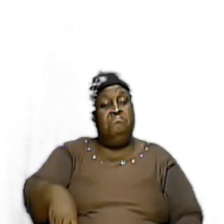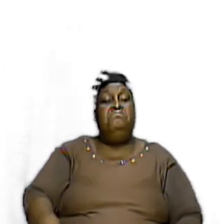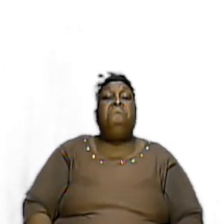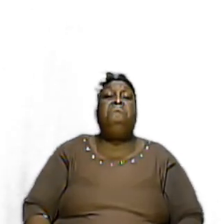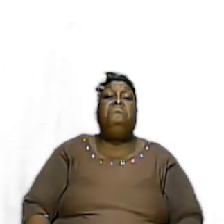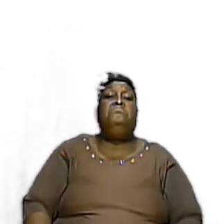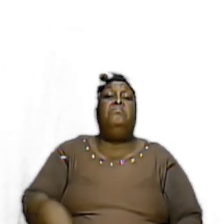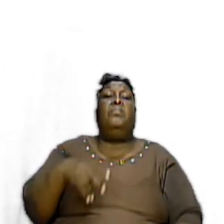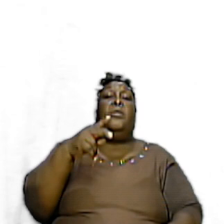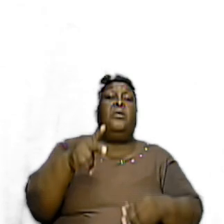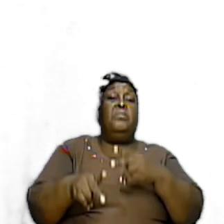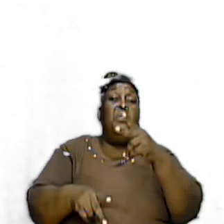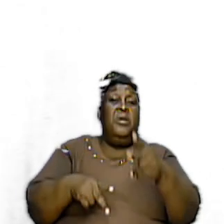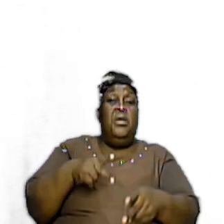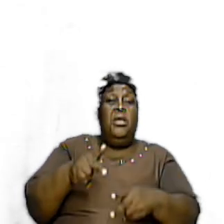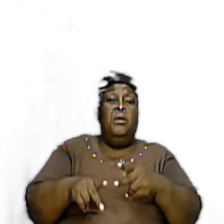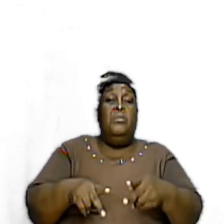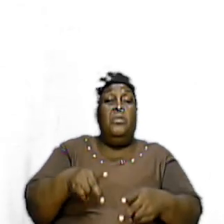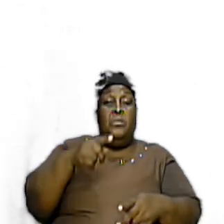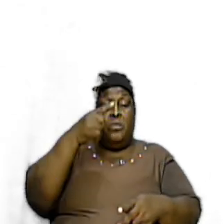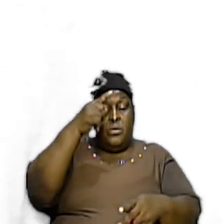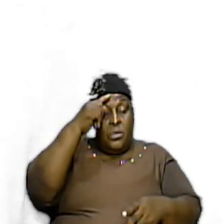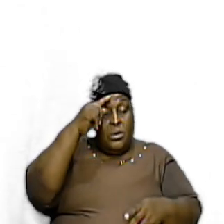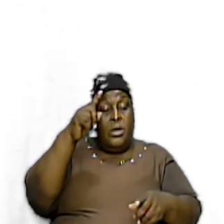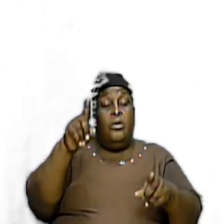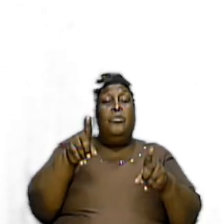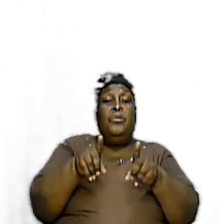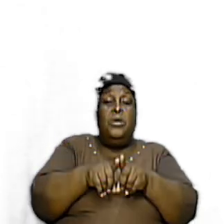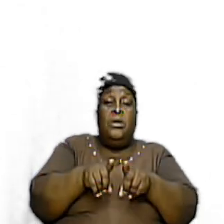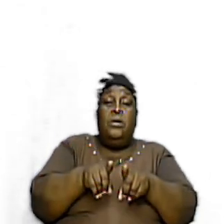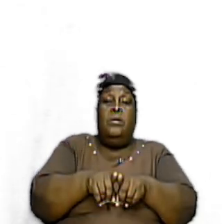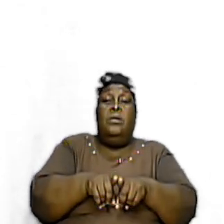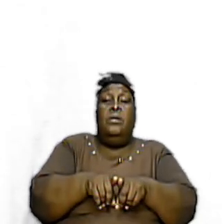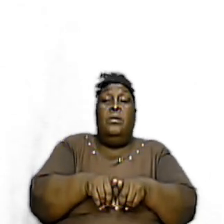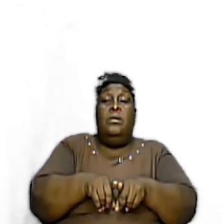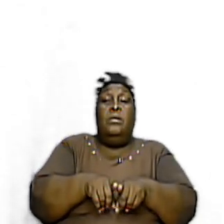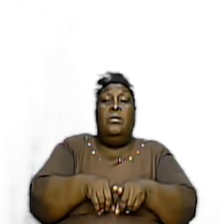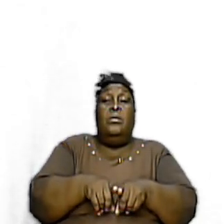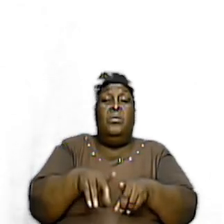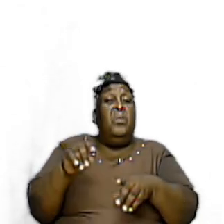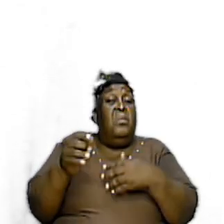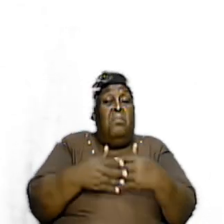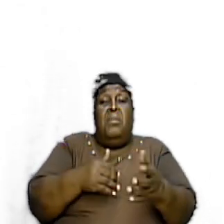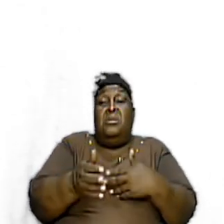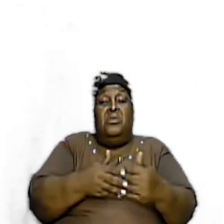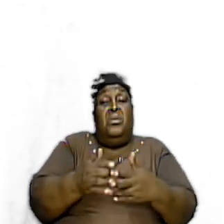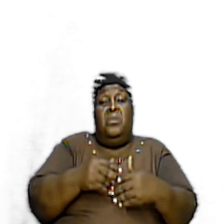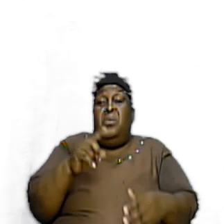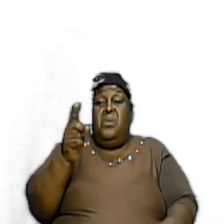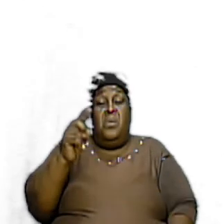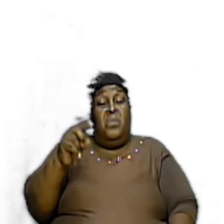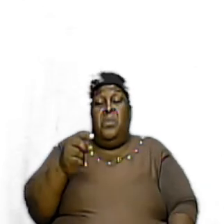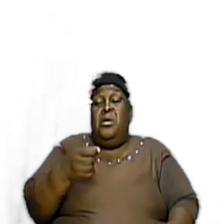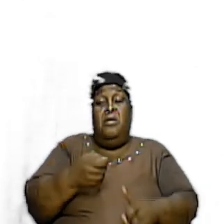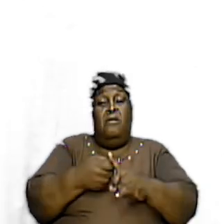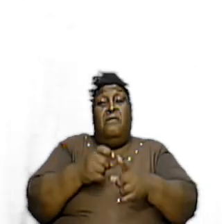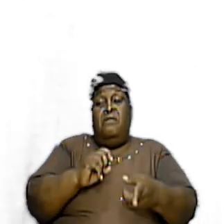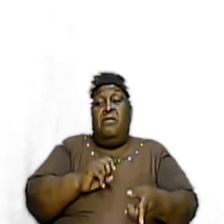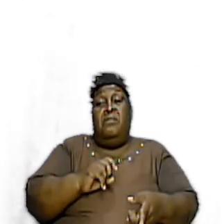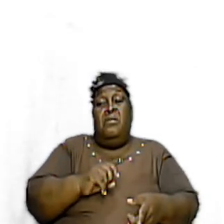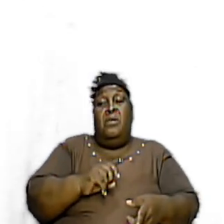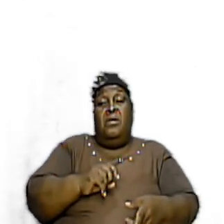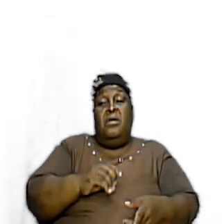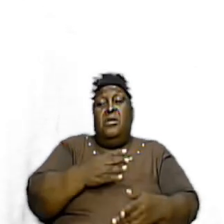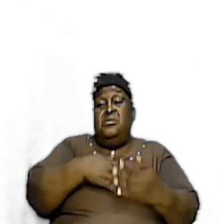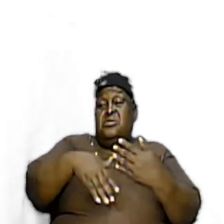folks will agree from it doesn't matter where you're from within the circles of